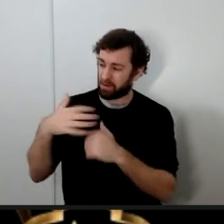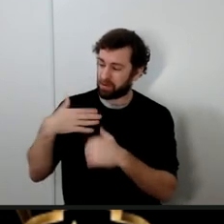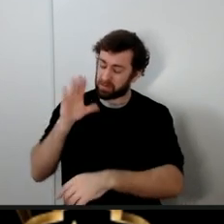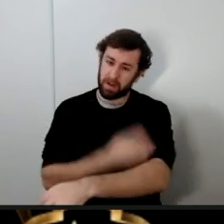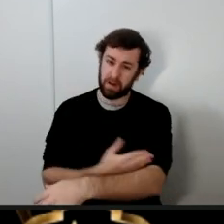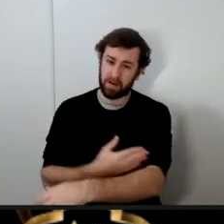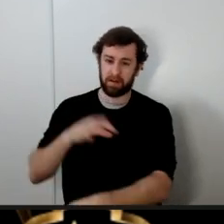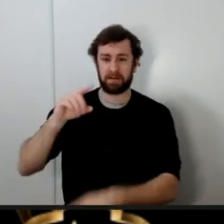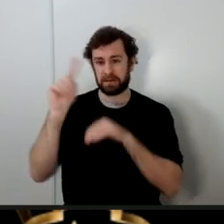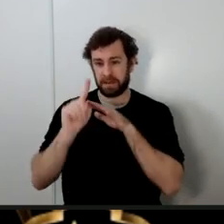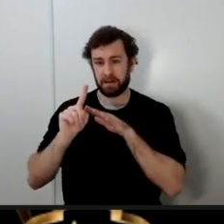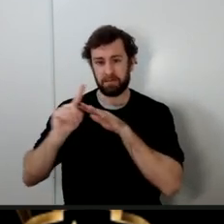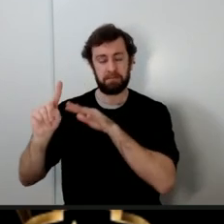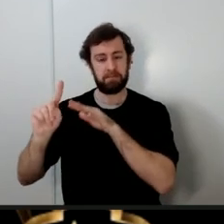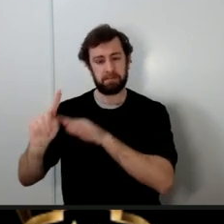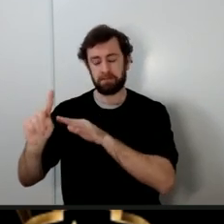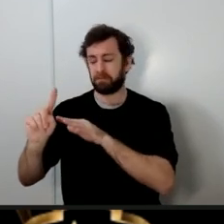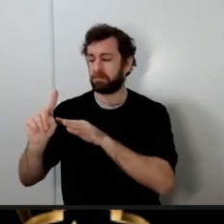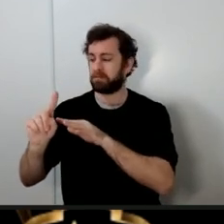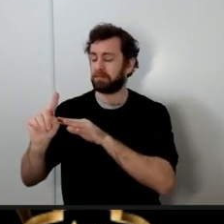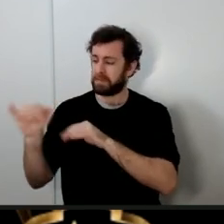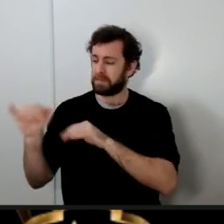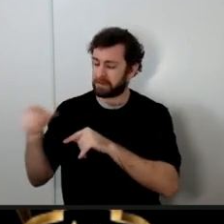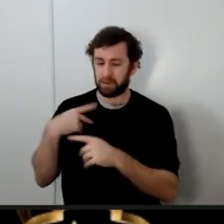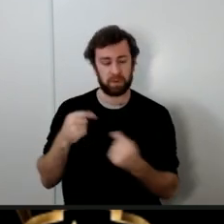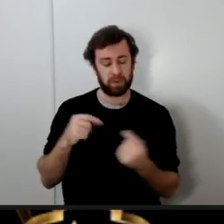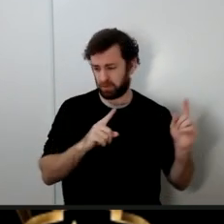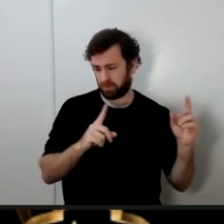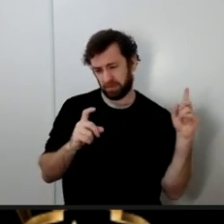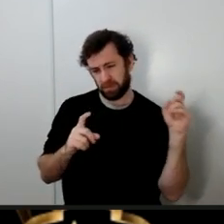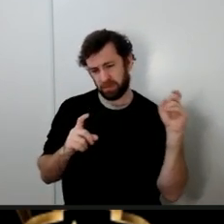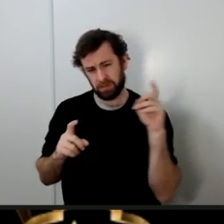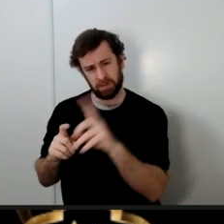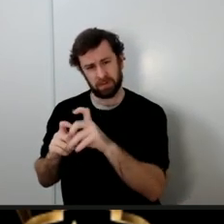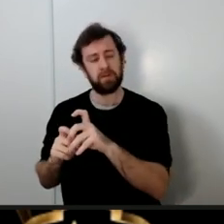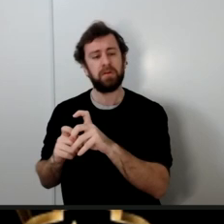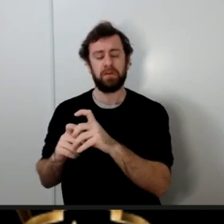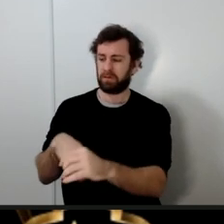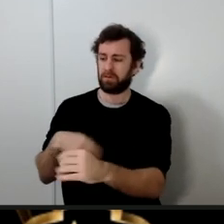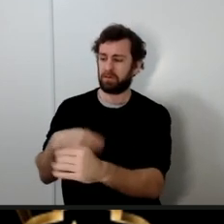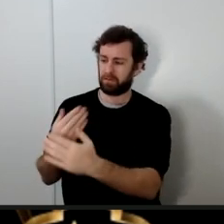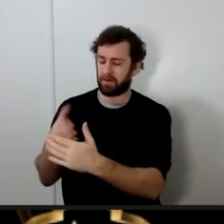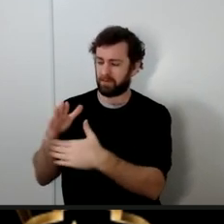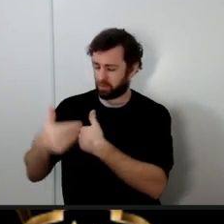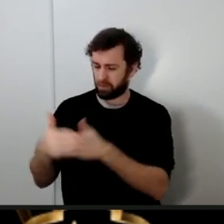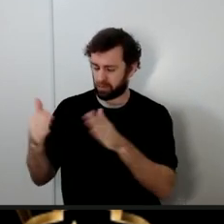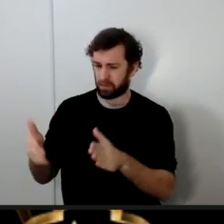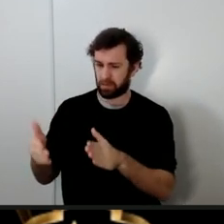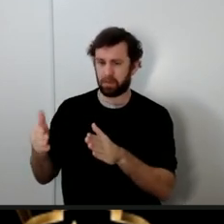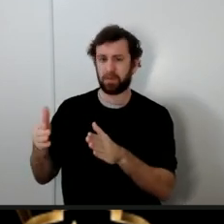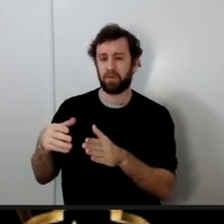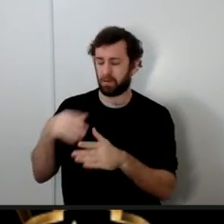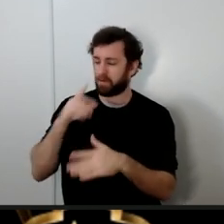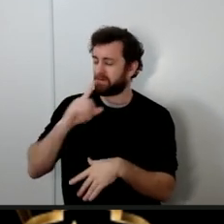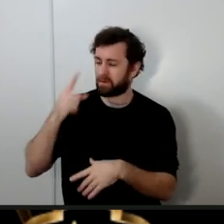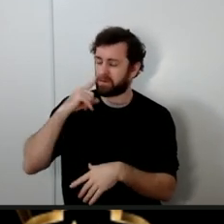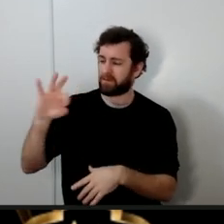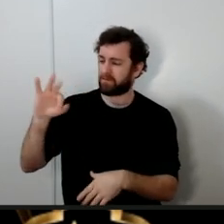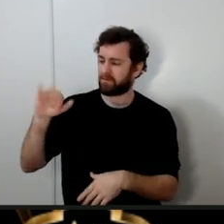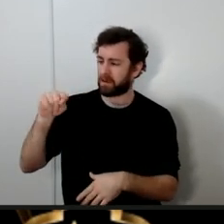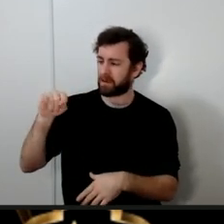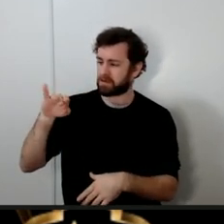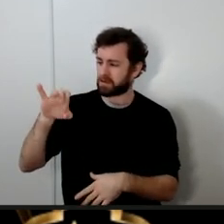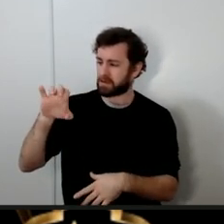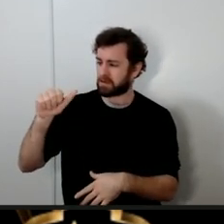Abi Talib he rushes from where he was he goes to the room of Lady Fatima to the house of Lady